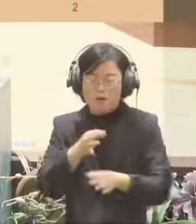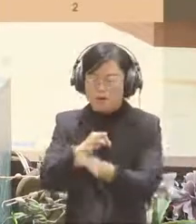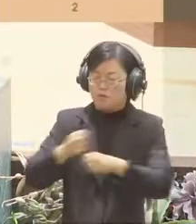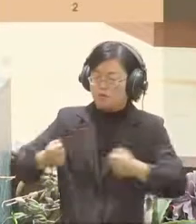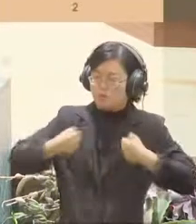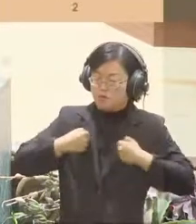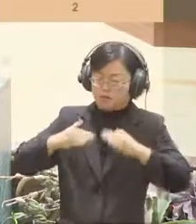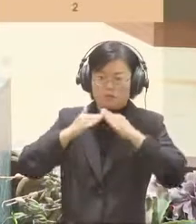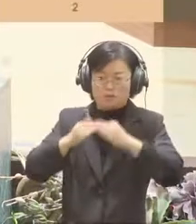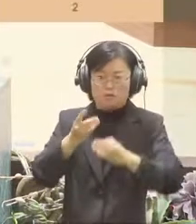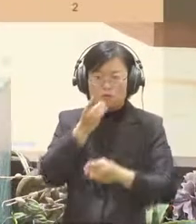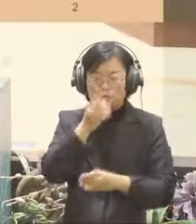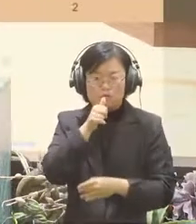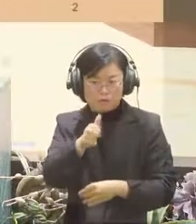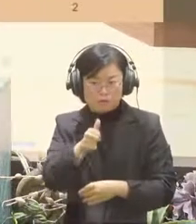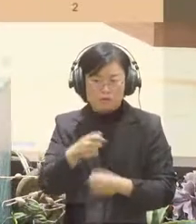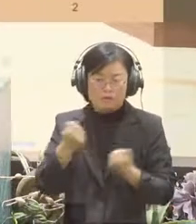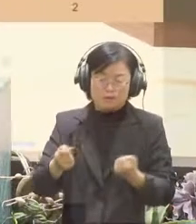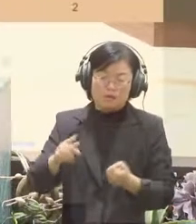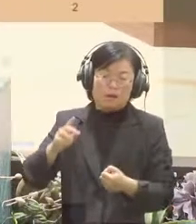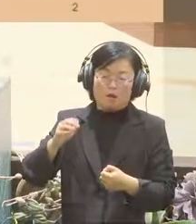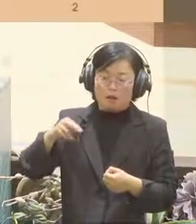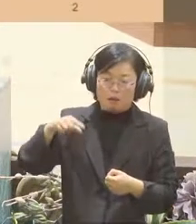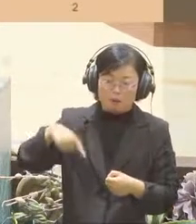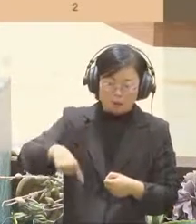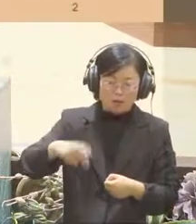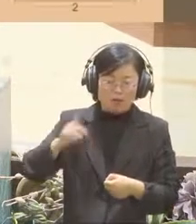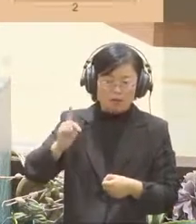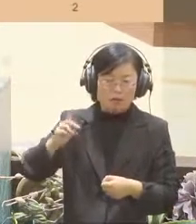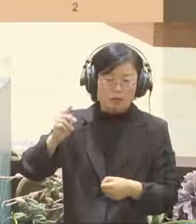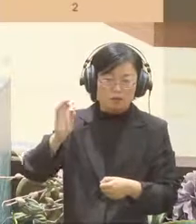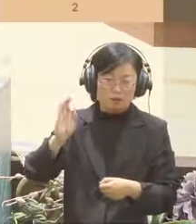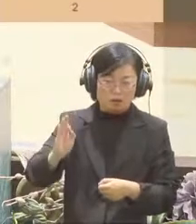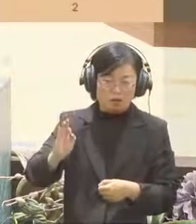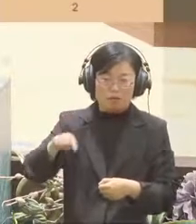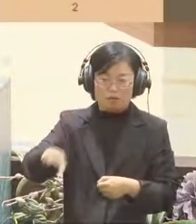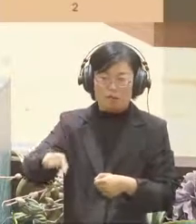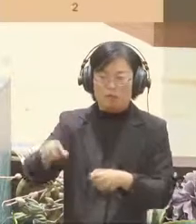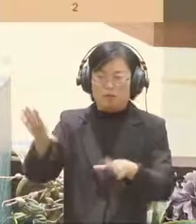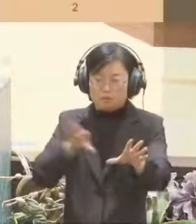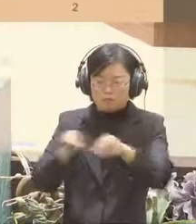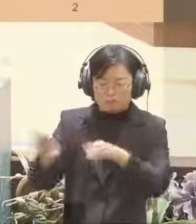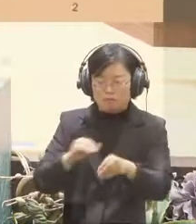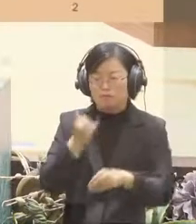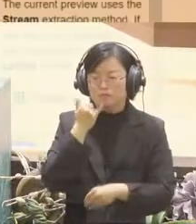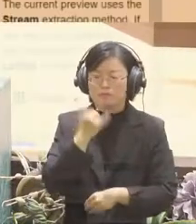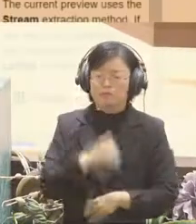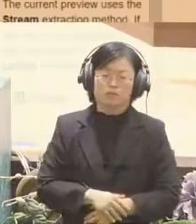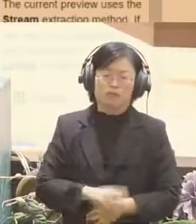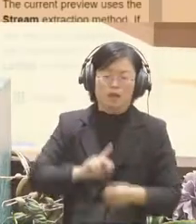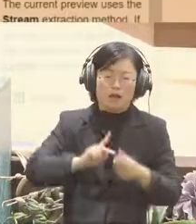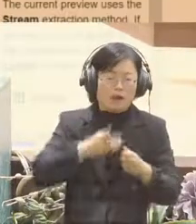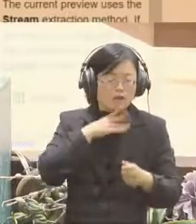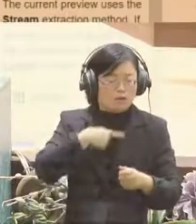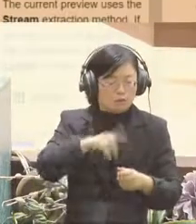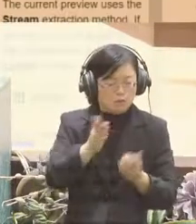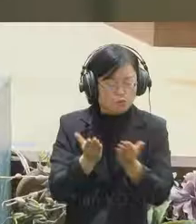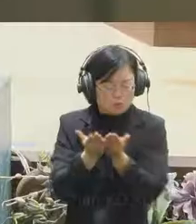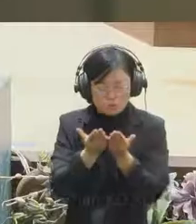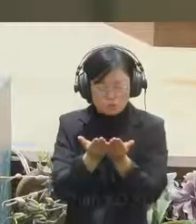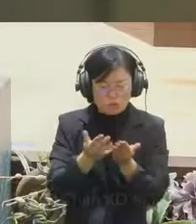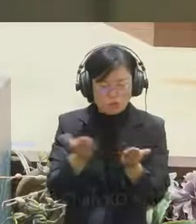We even tried to use the testbed OCR to extract from printed tables, but there was a problem with the Myanmar language.